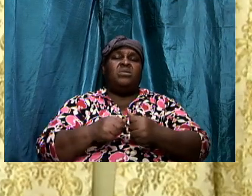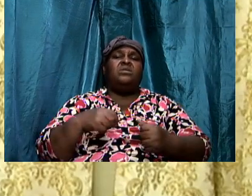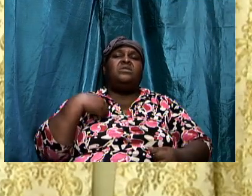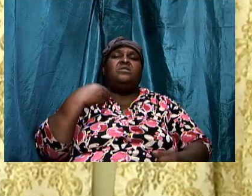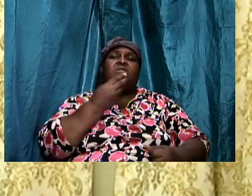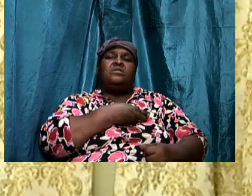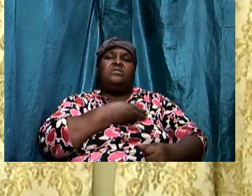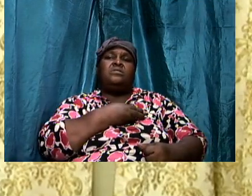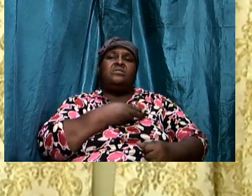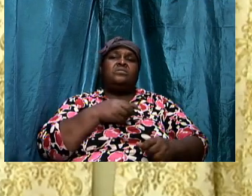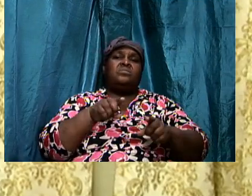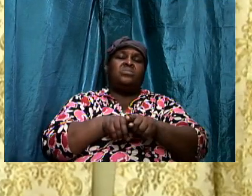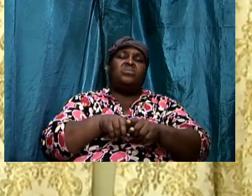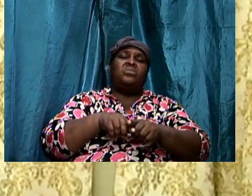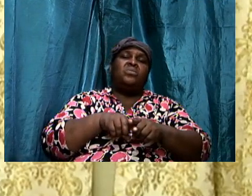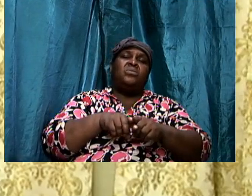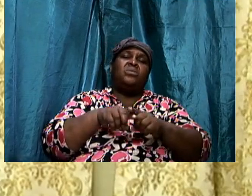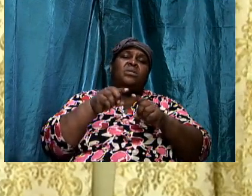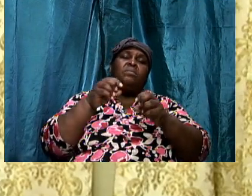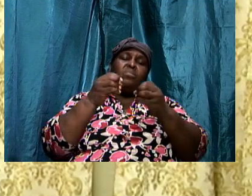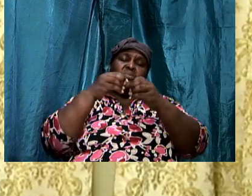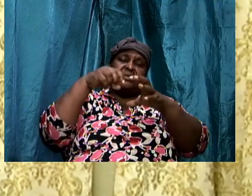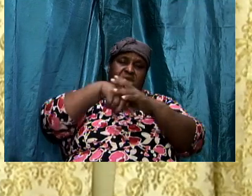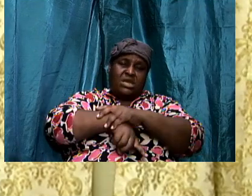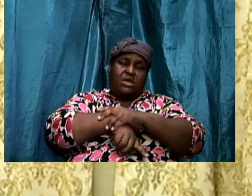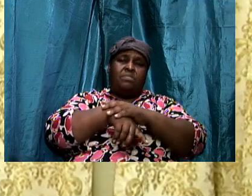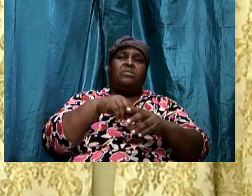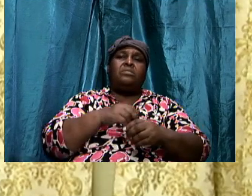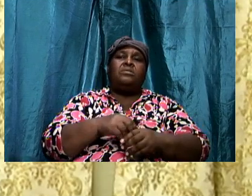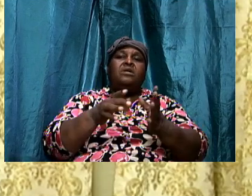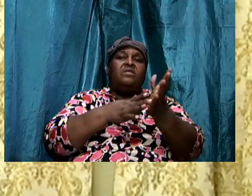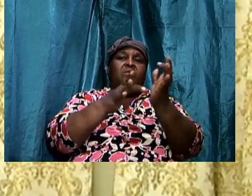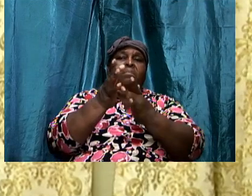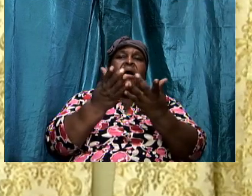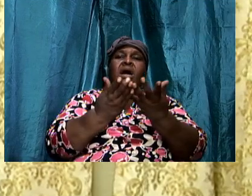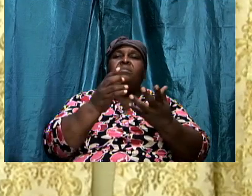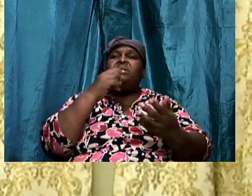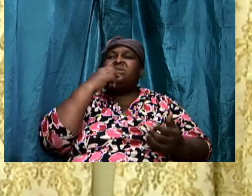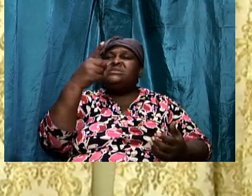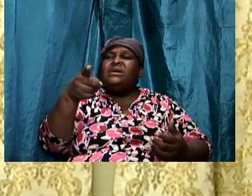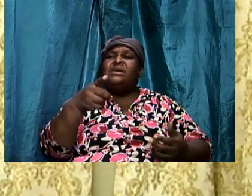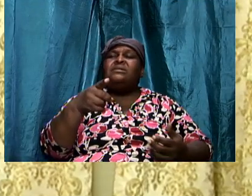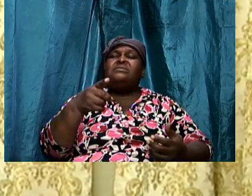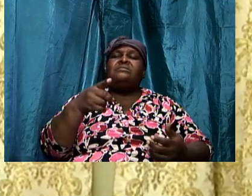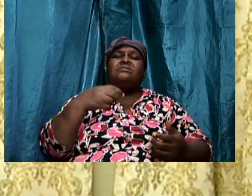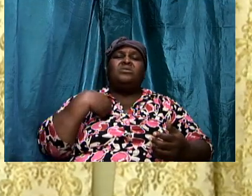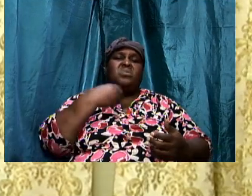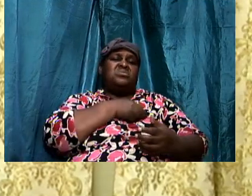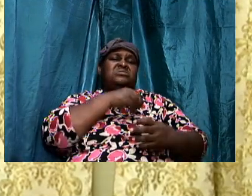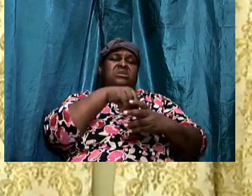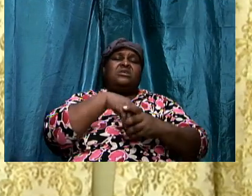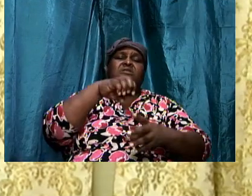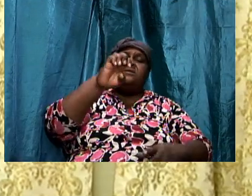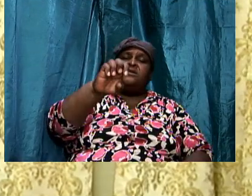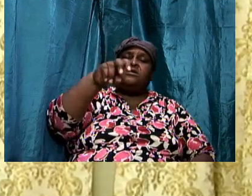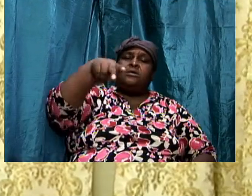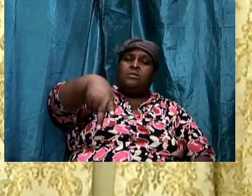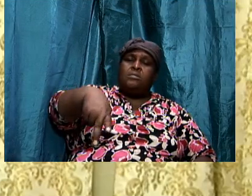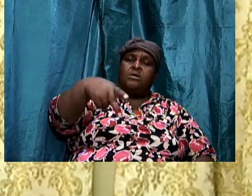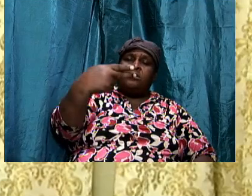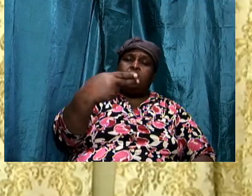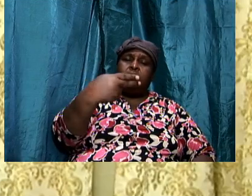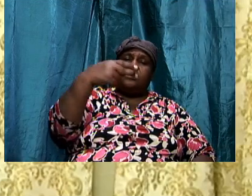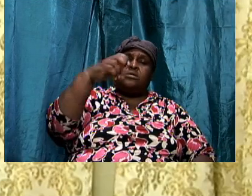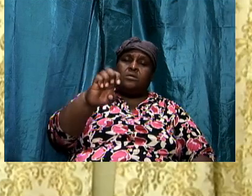a little bit deeper into this warfare the bible tells us in Ephesians and we started a while ago six and verse 12